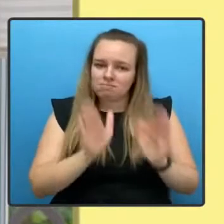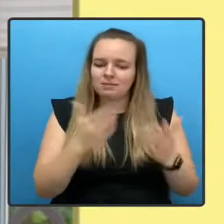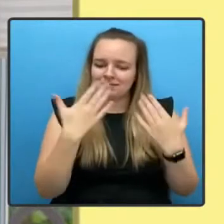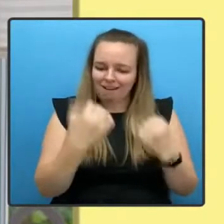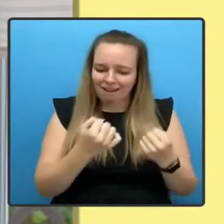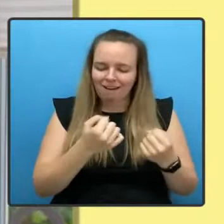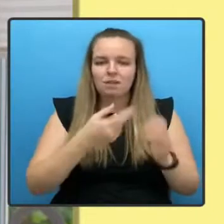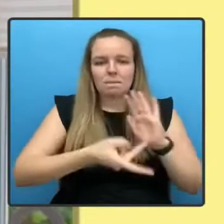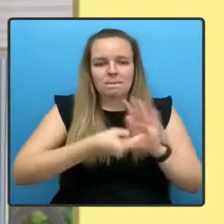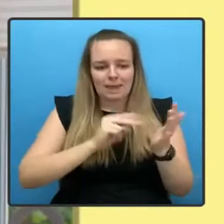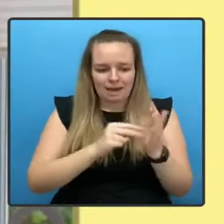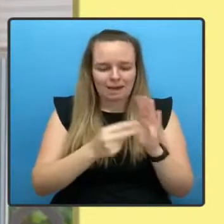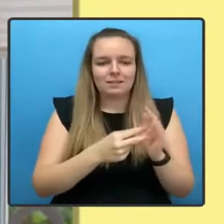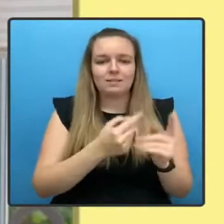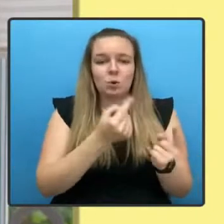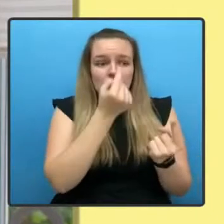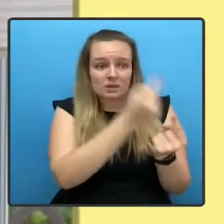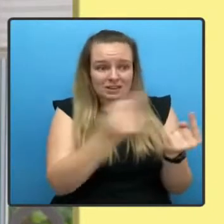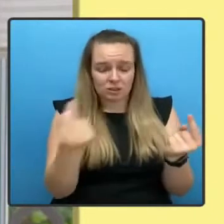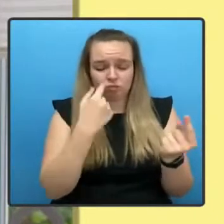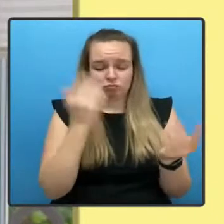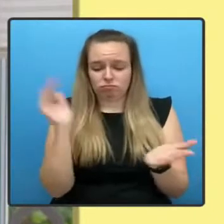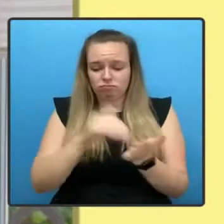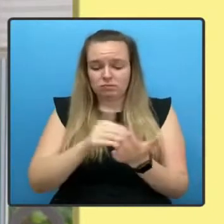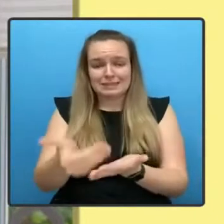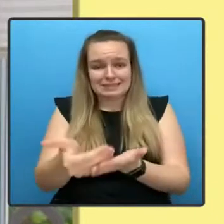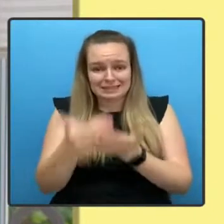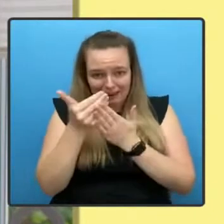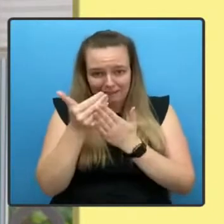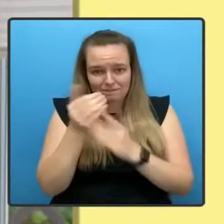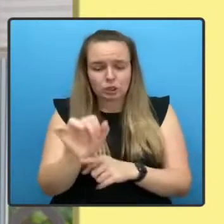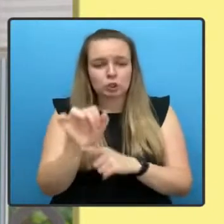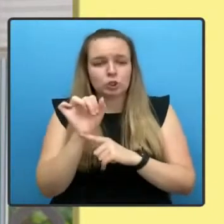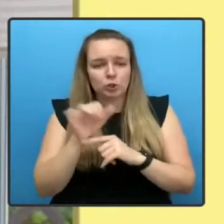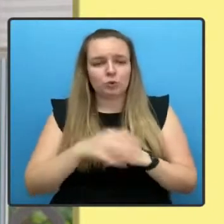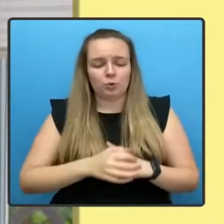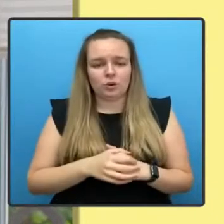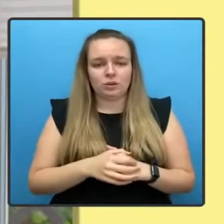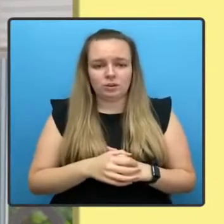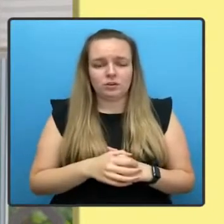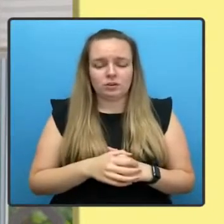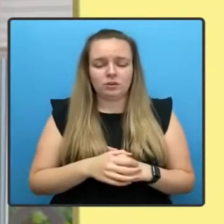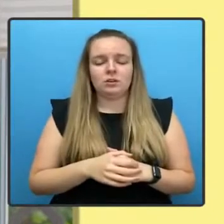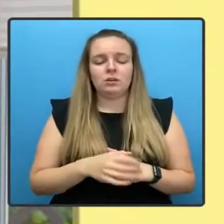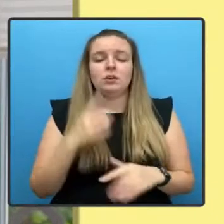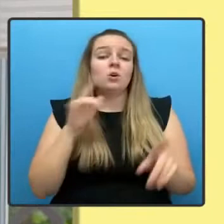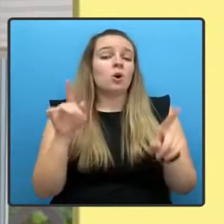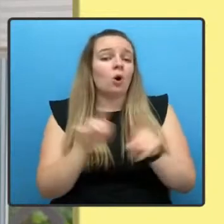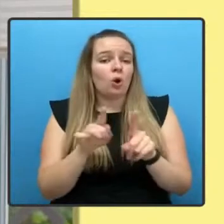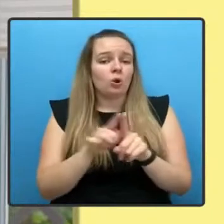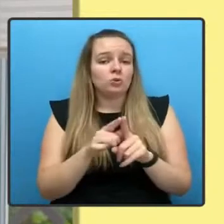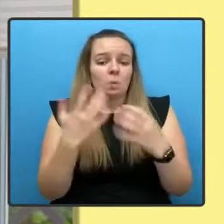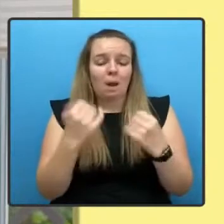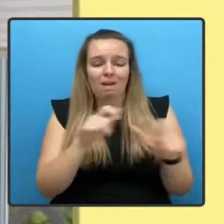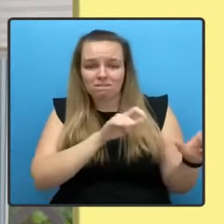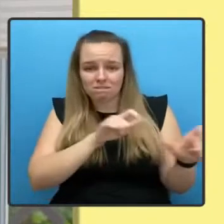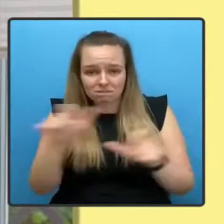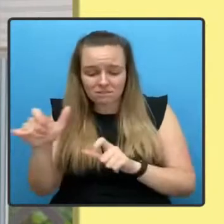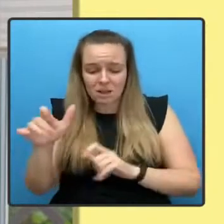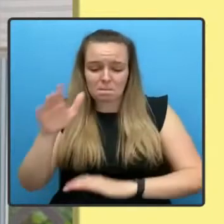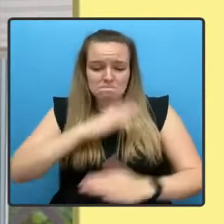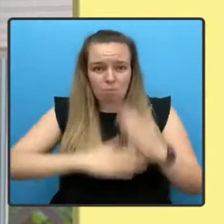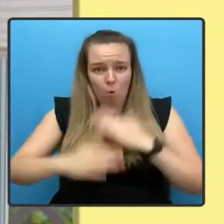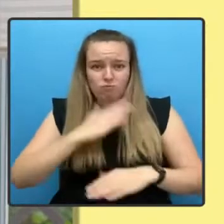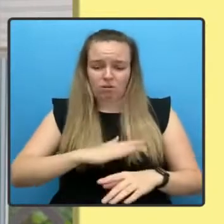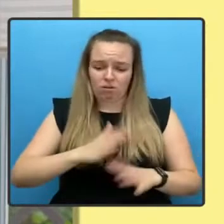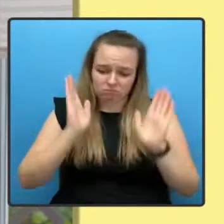to safety and security. And we also have a continued moral and humanitarian obligation to